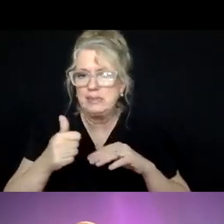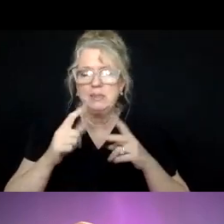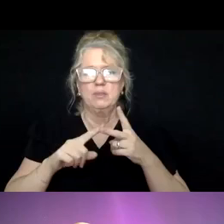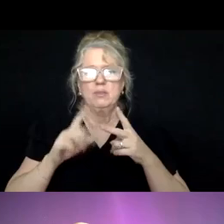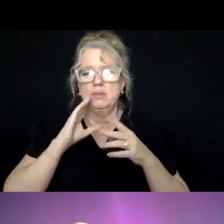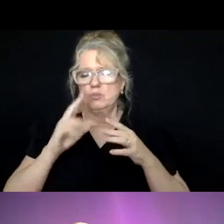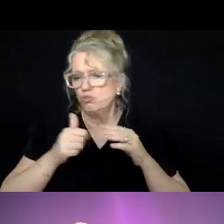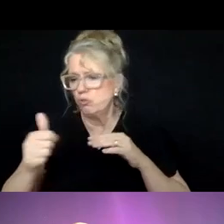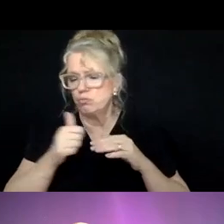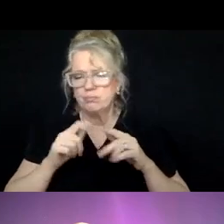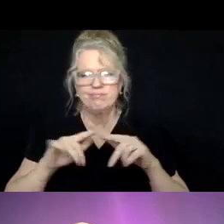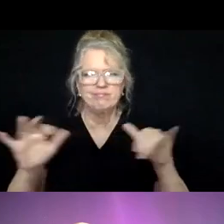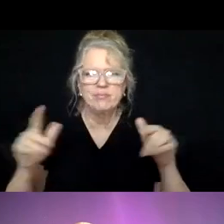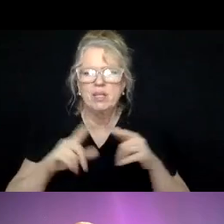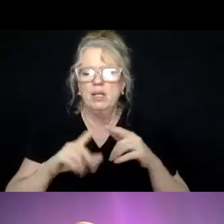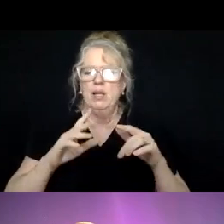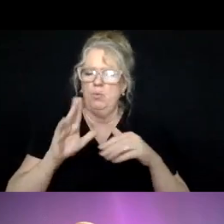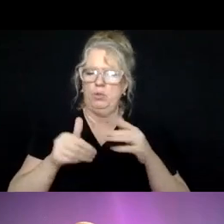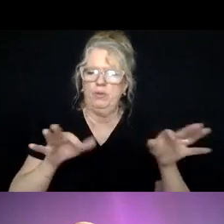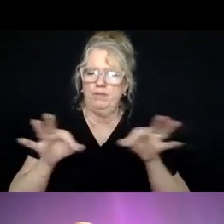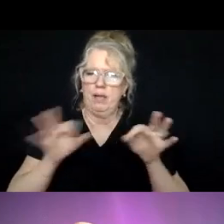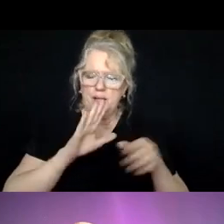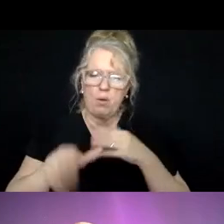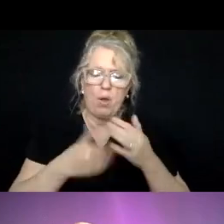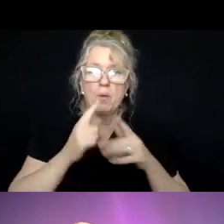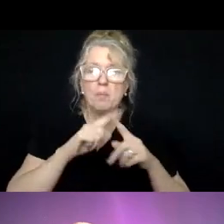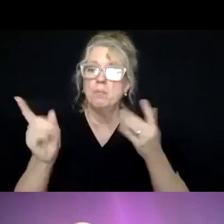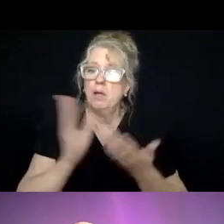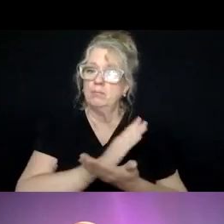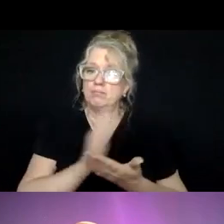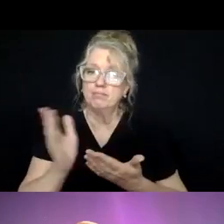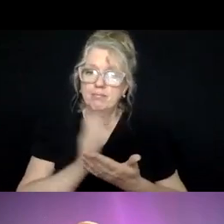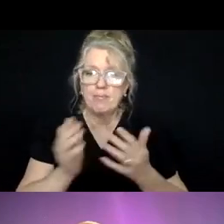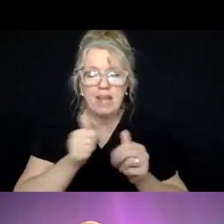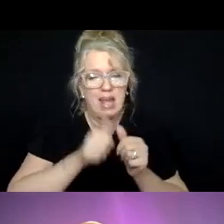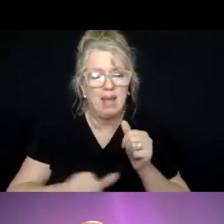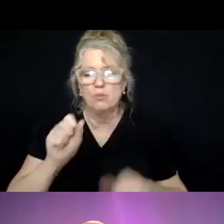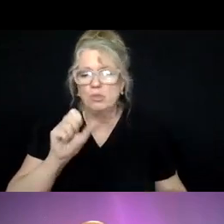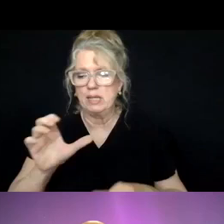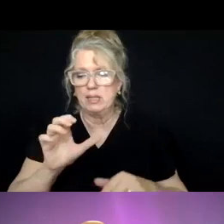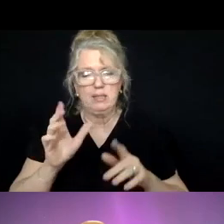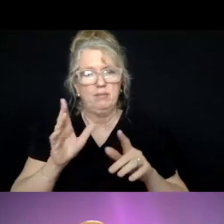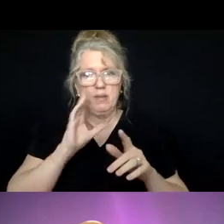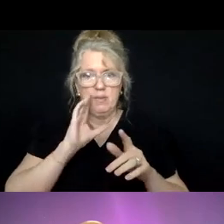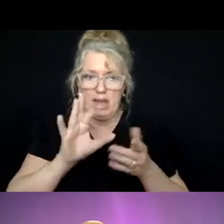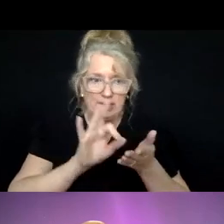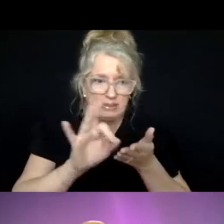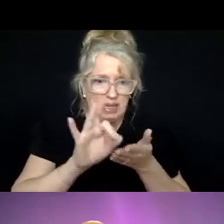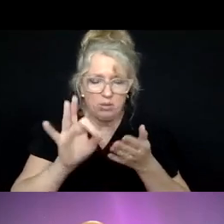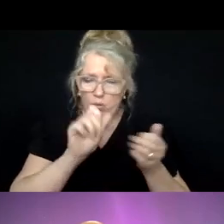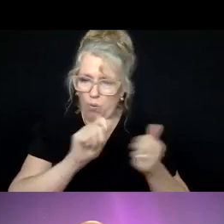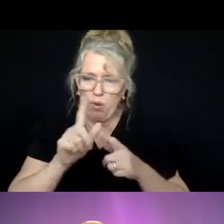of things are define all of that. Uh, but across our continuum, every second counts and, and, and every